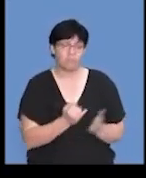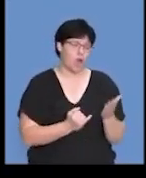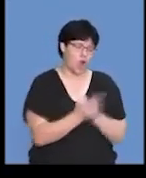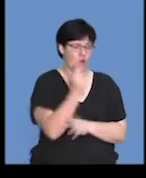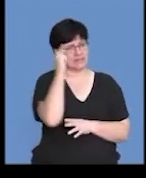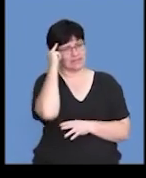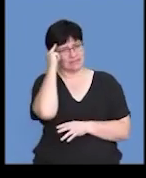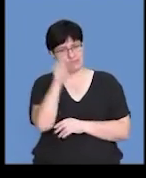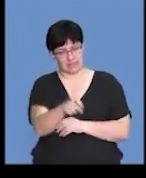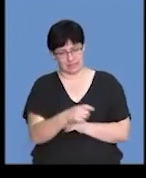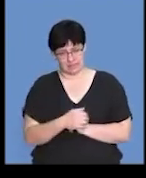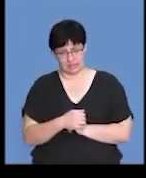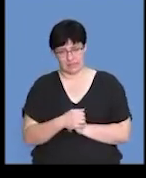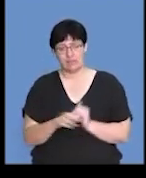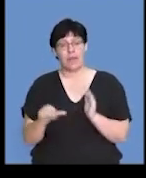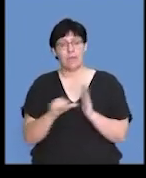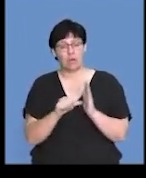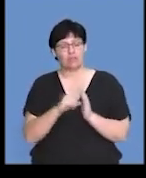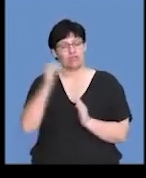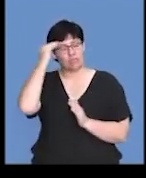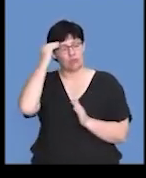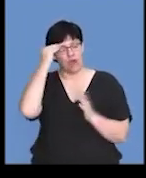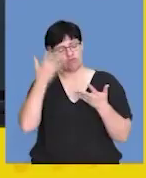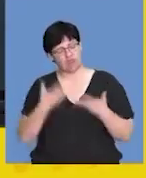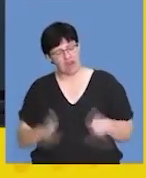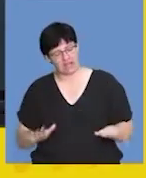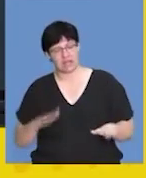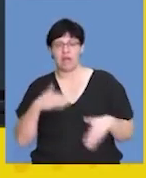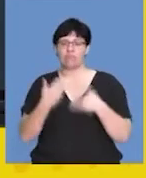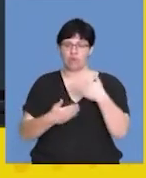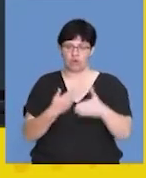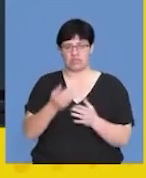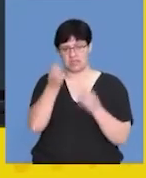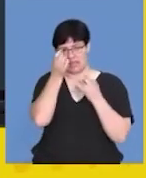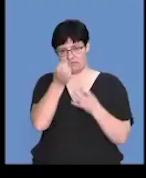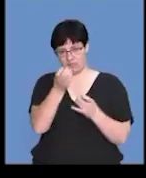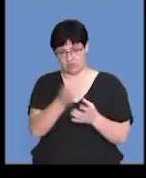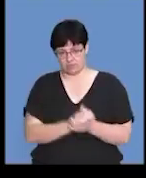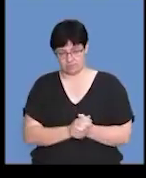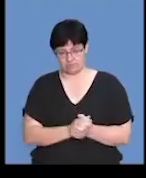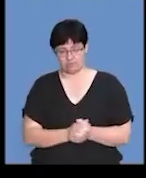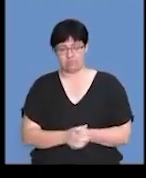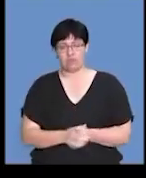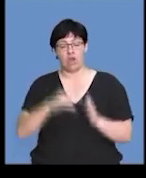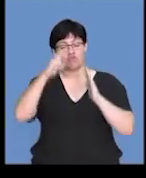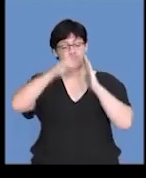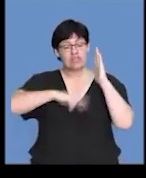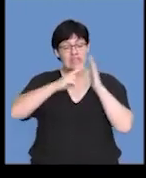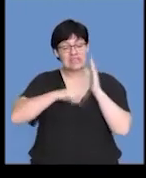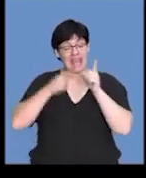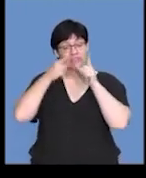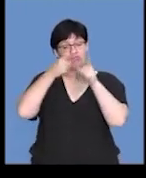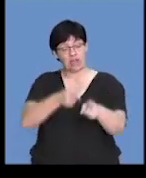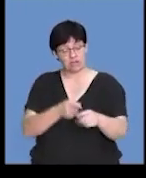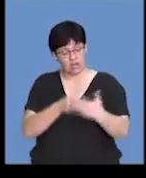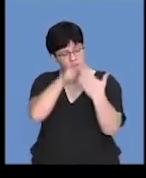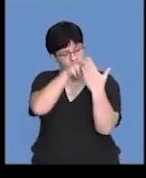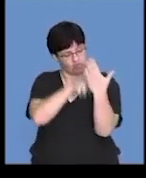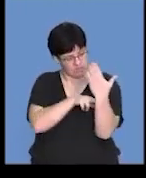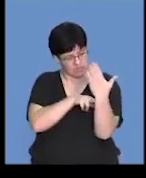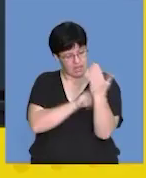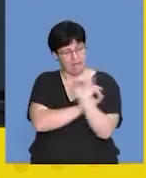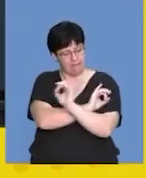bed early, guys. It's important that your brain relaxes and processes that information. Read through the instructions on the day of the exam